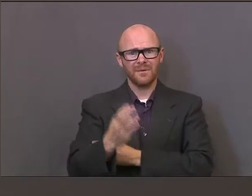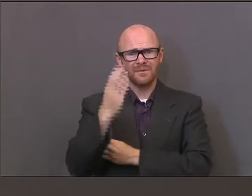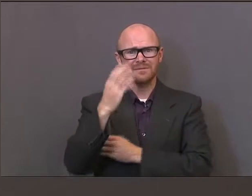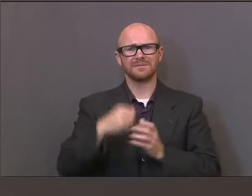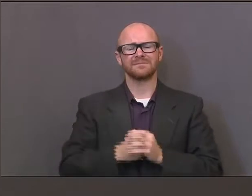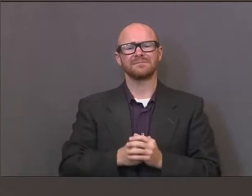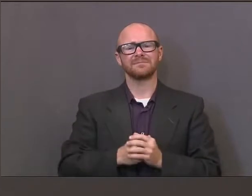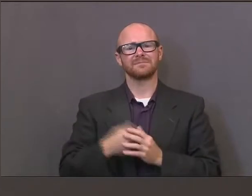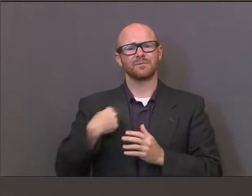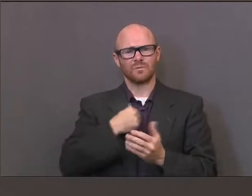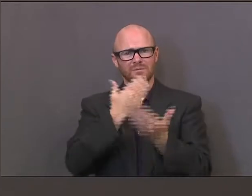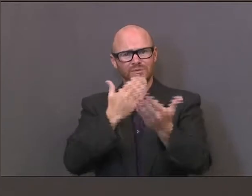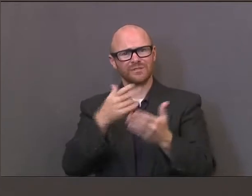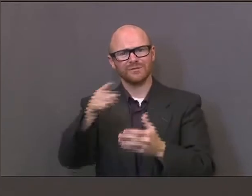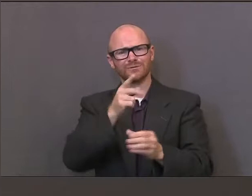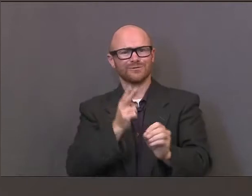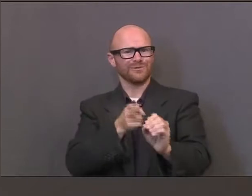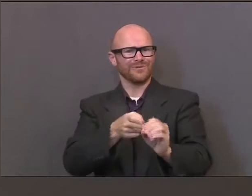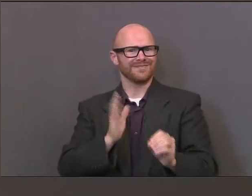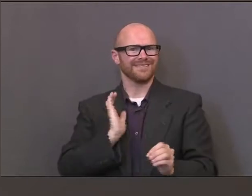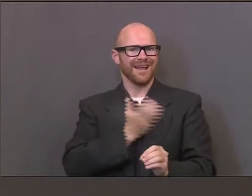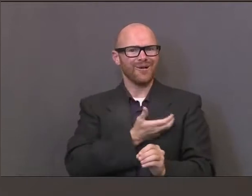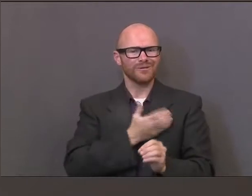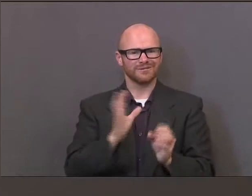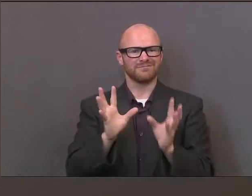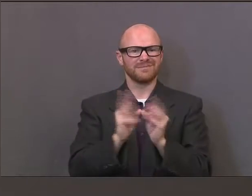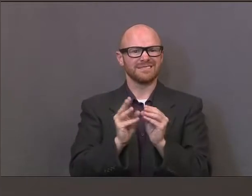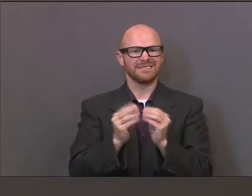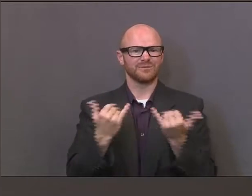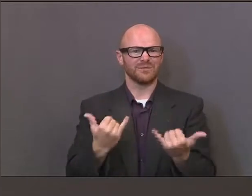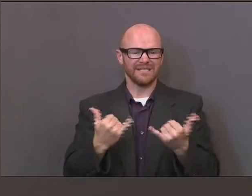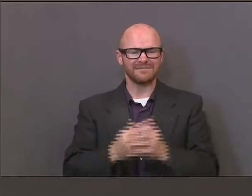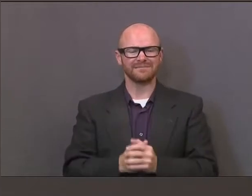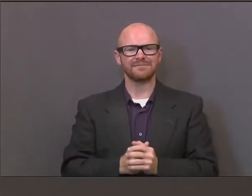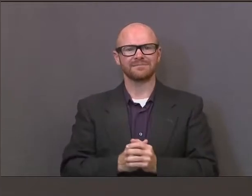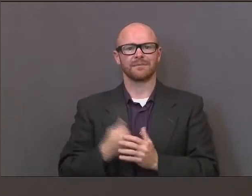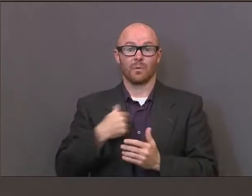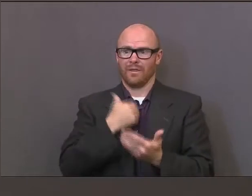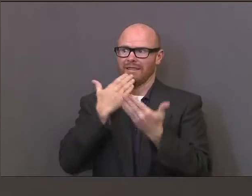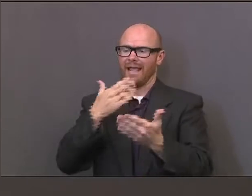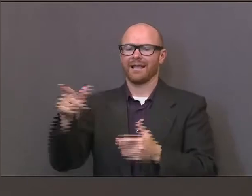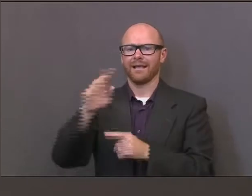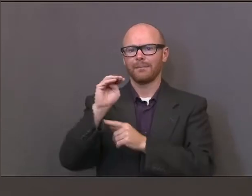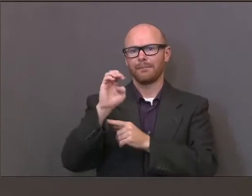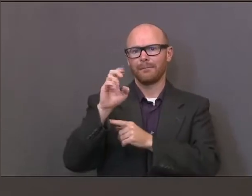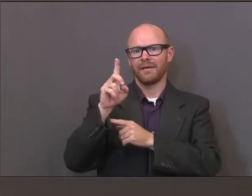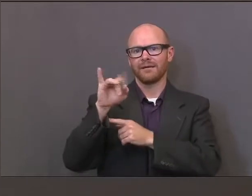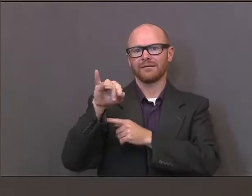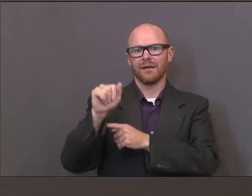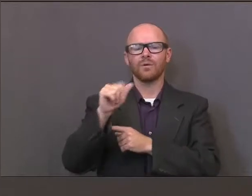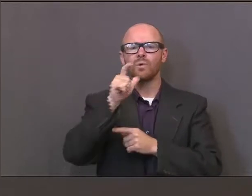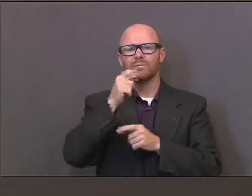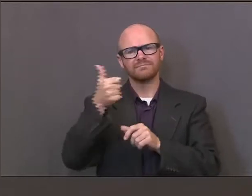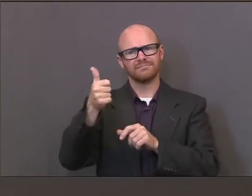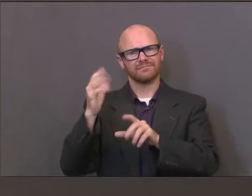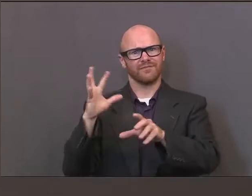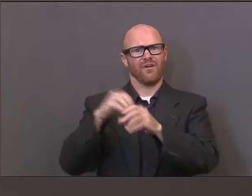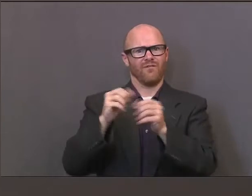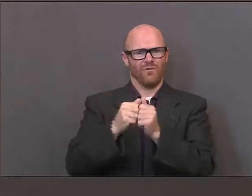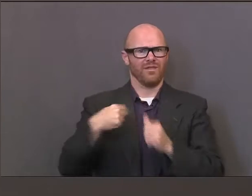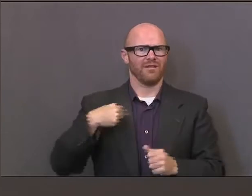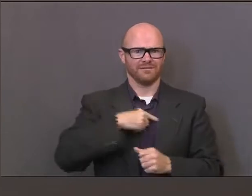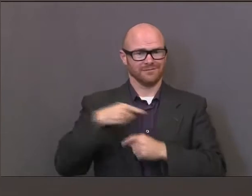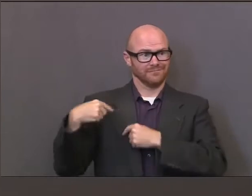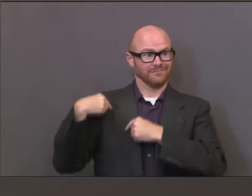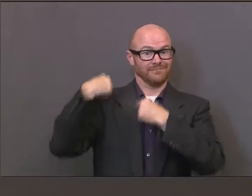We appreciate your being here, particularly, again, the media. And we certainly want to thank those who've been involved in this quest for so long, for the